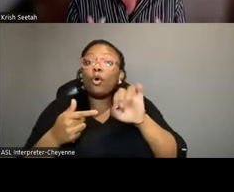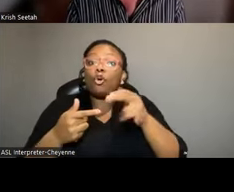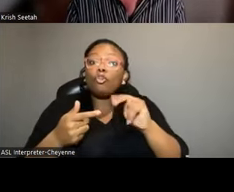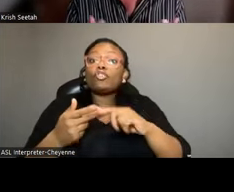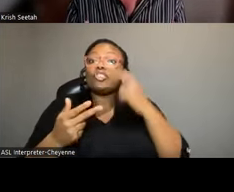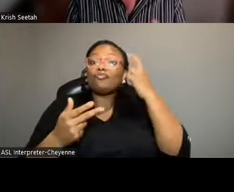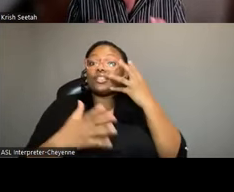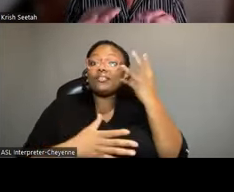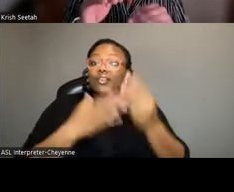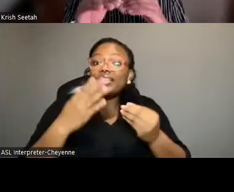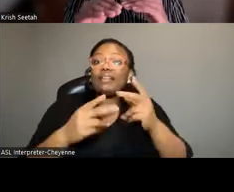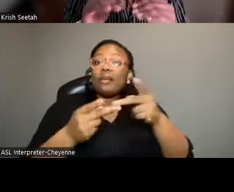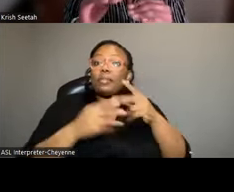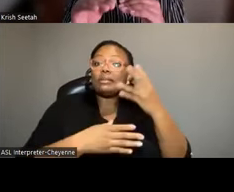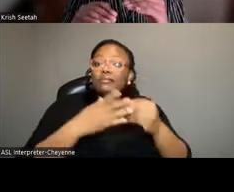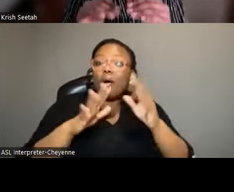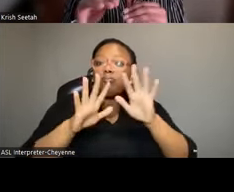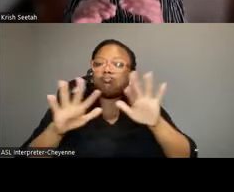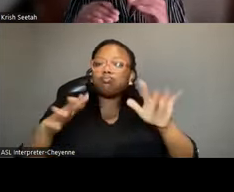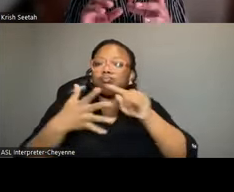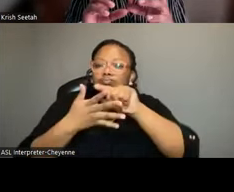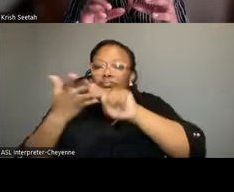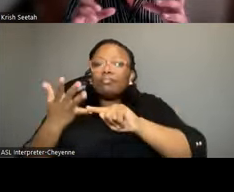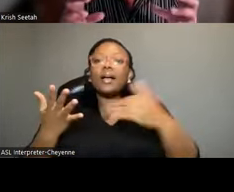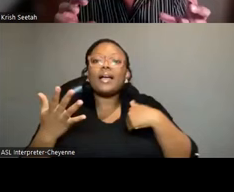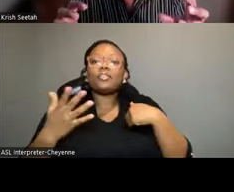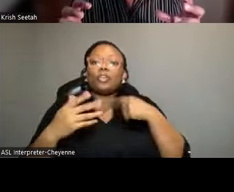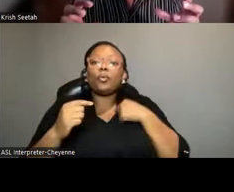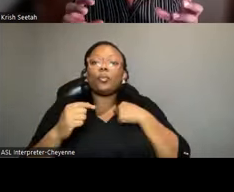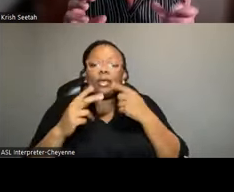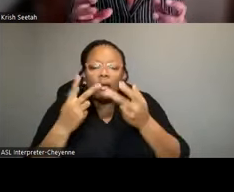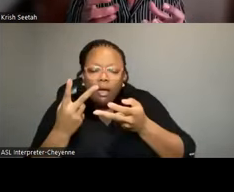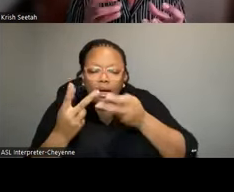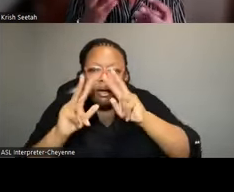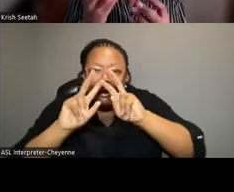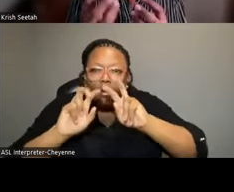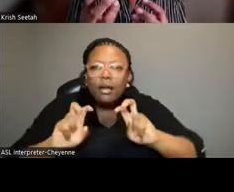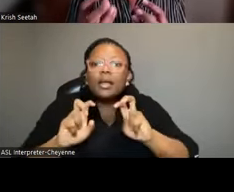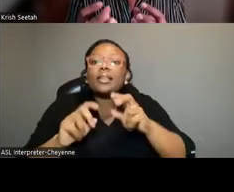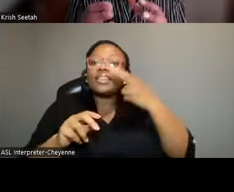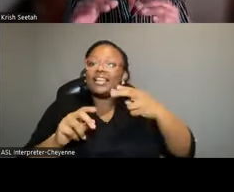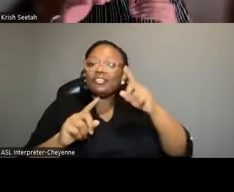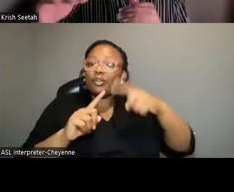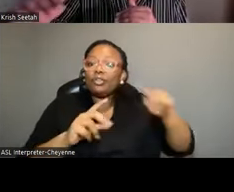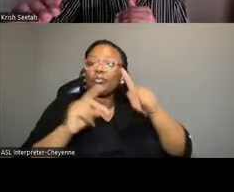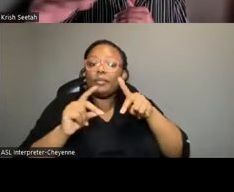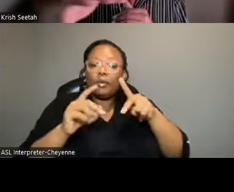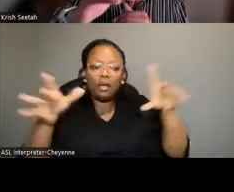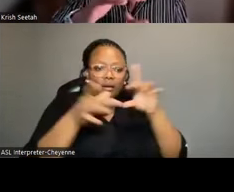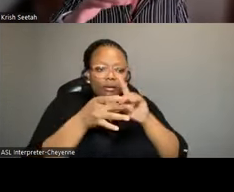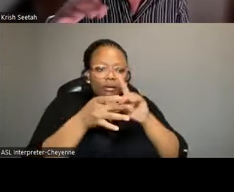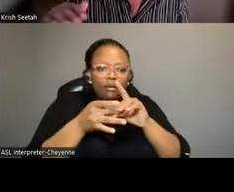death, the place of death, etc. So we can really start to tease out the micro histories of these individuals and also start to connect mortality